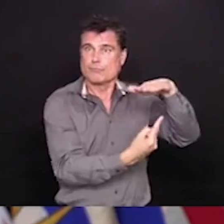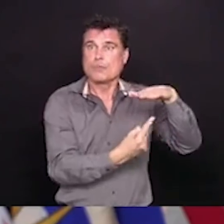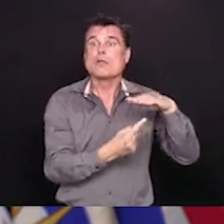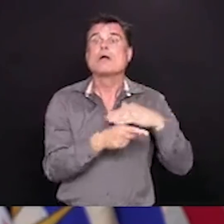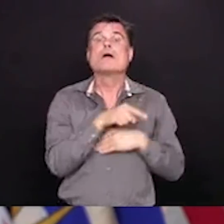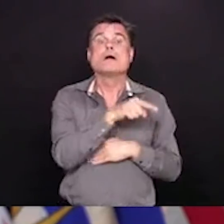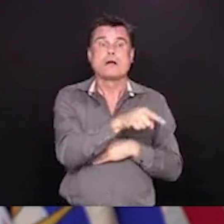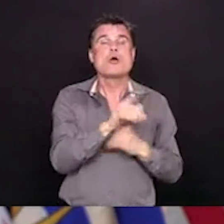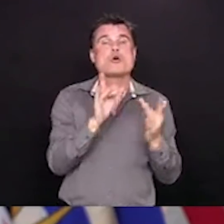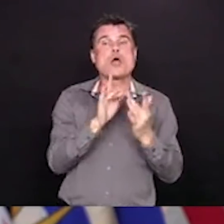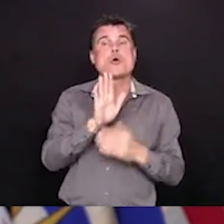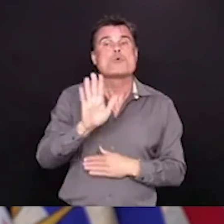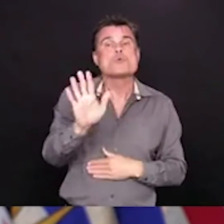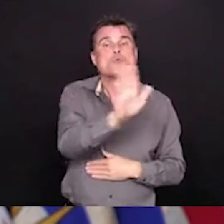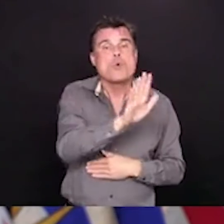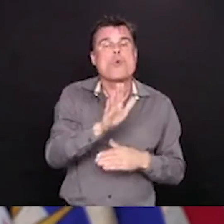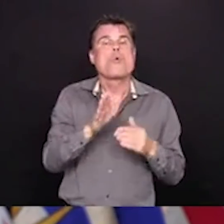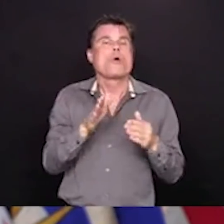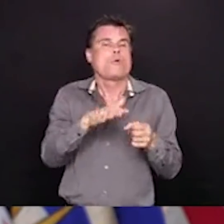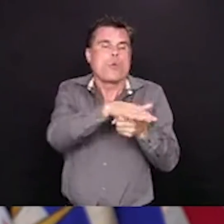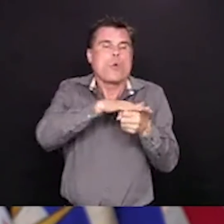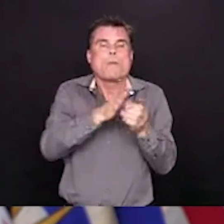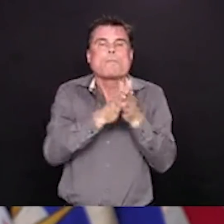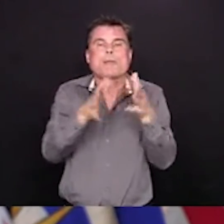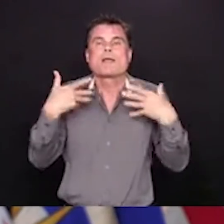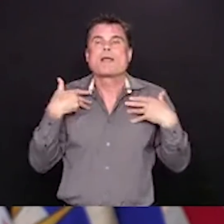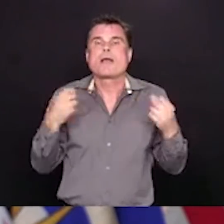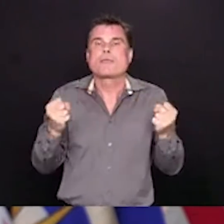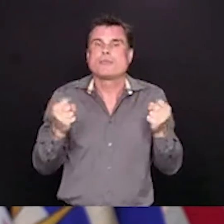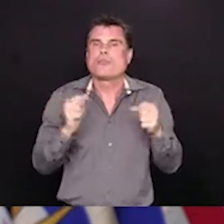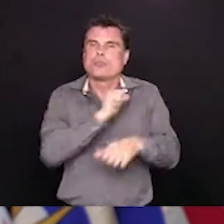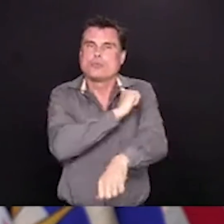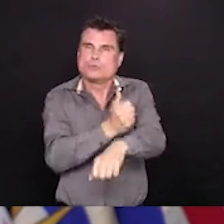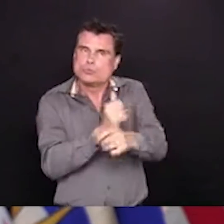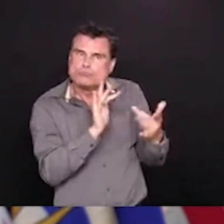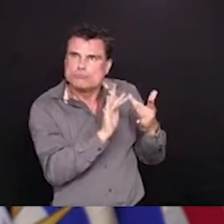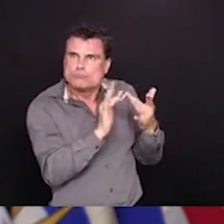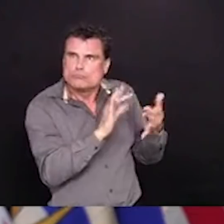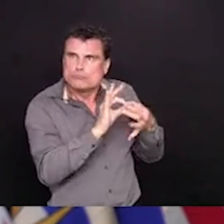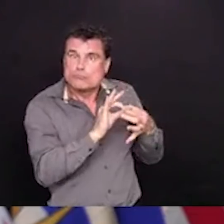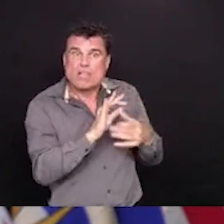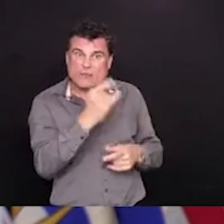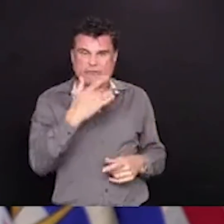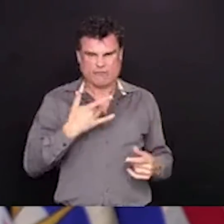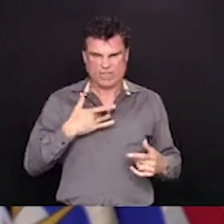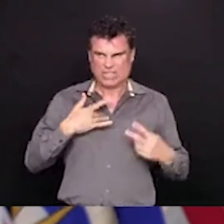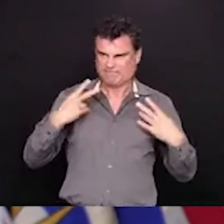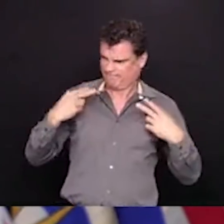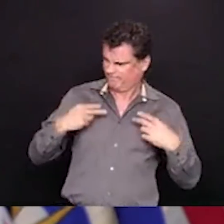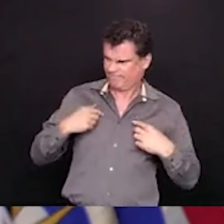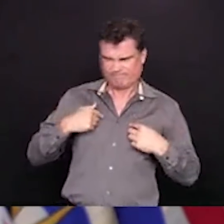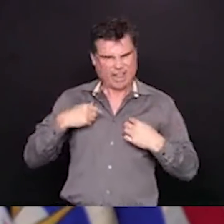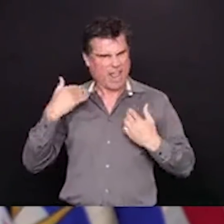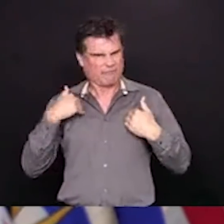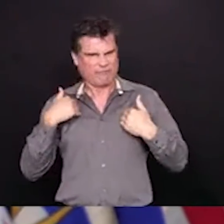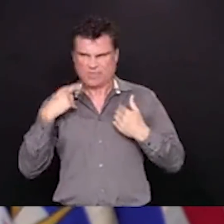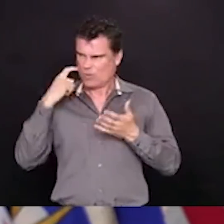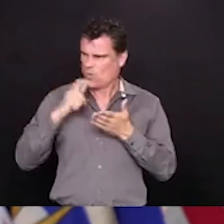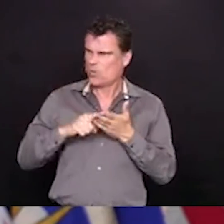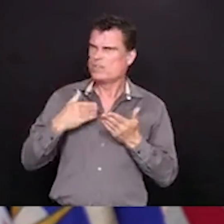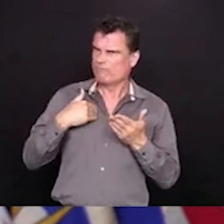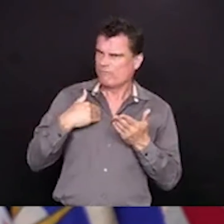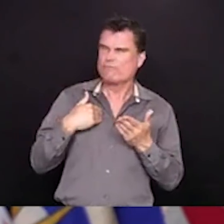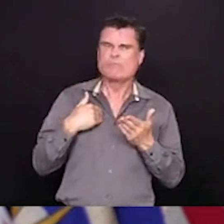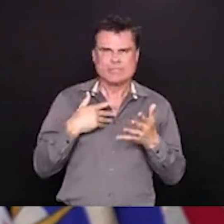well, anybody who has returned in the past two weeks must continue to self-isolate until the incubation